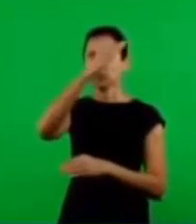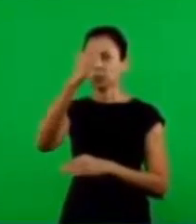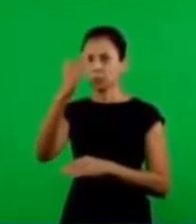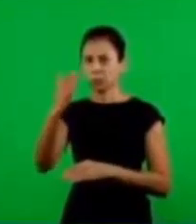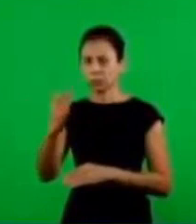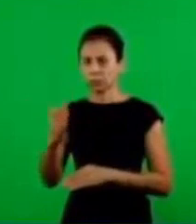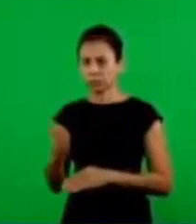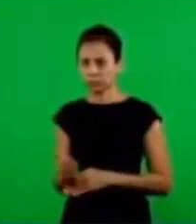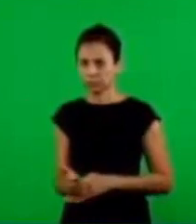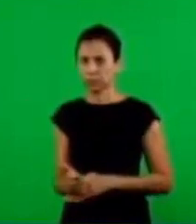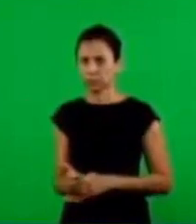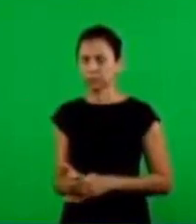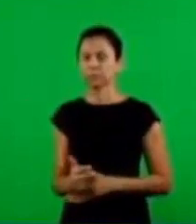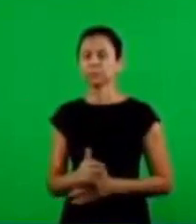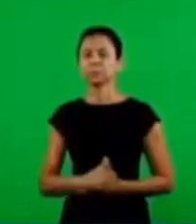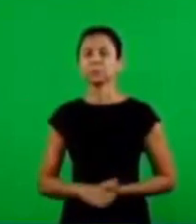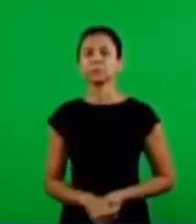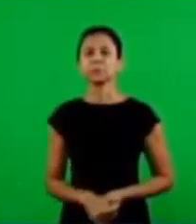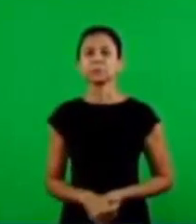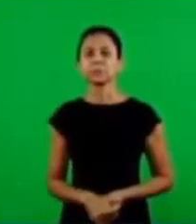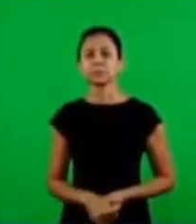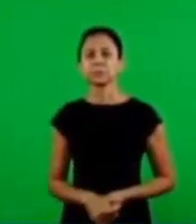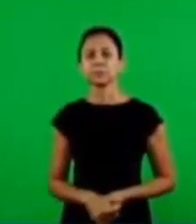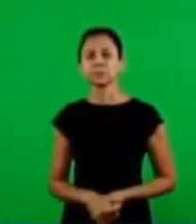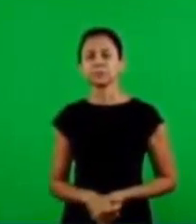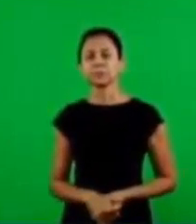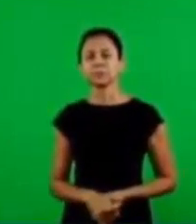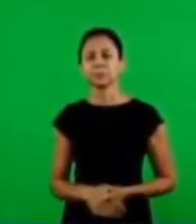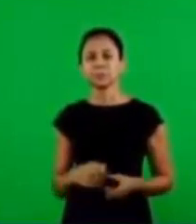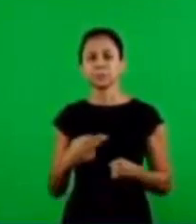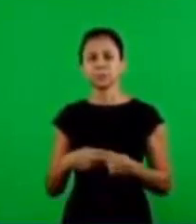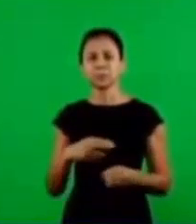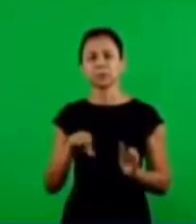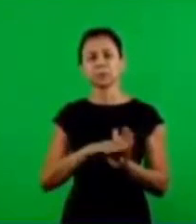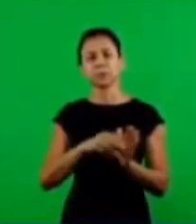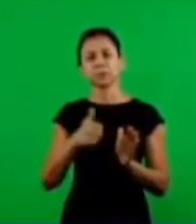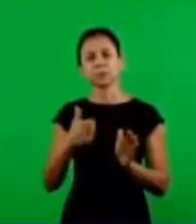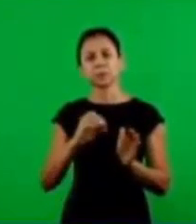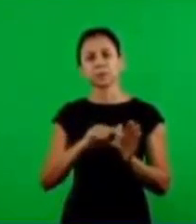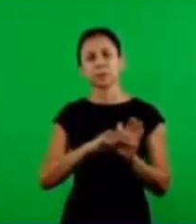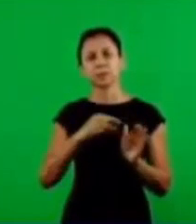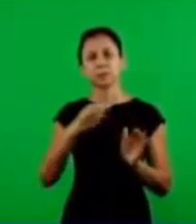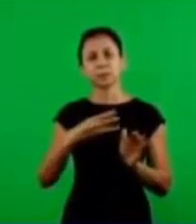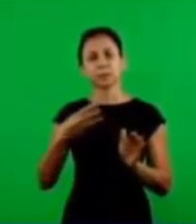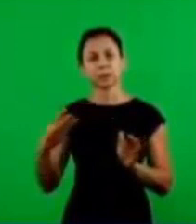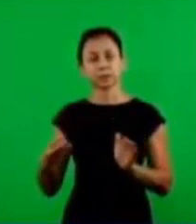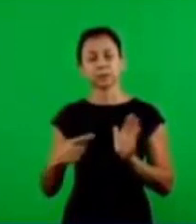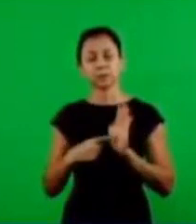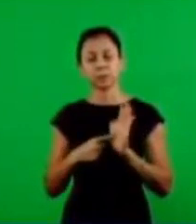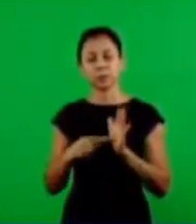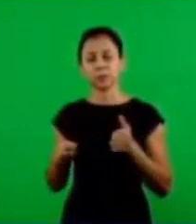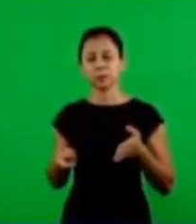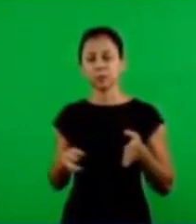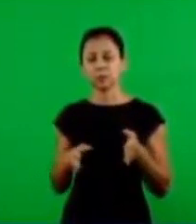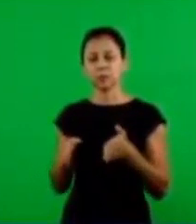in which Abraham was carrying his son going to the mouth and 10.33 it speaks of the